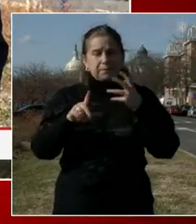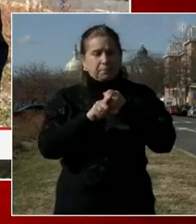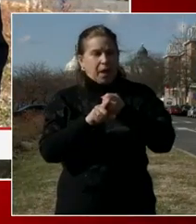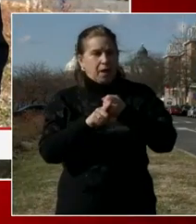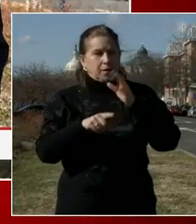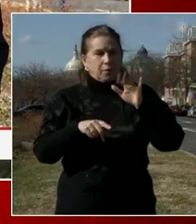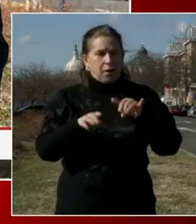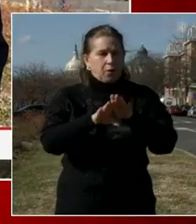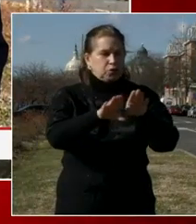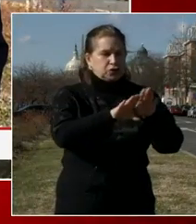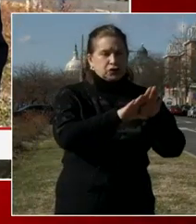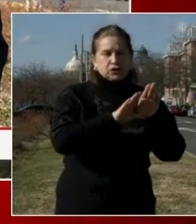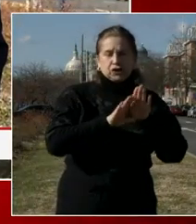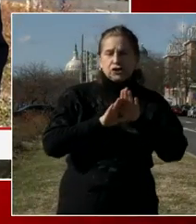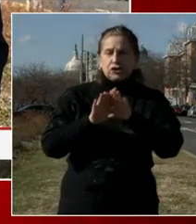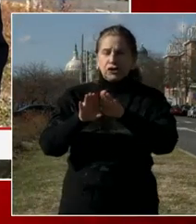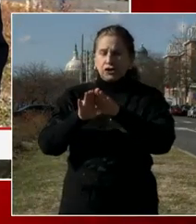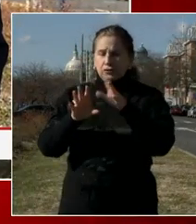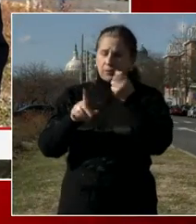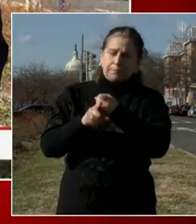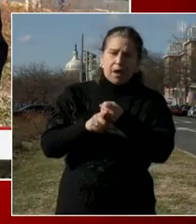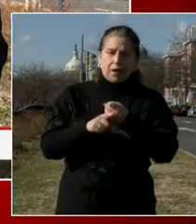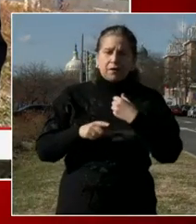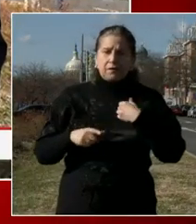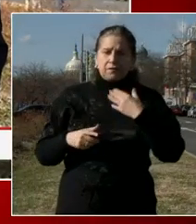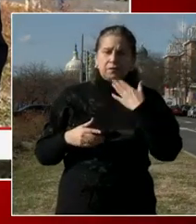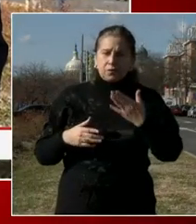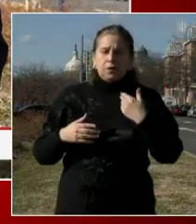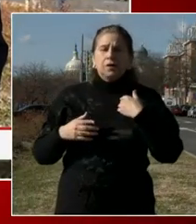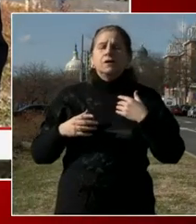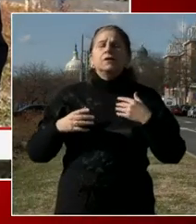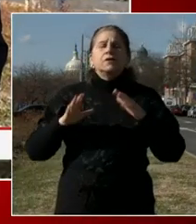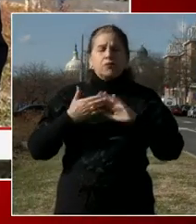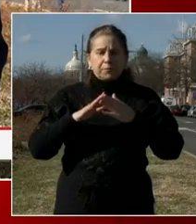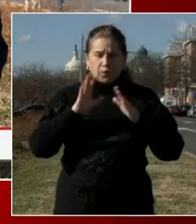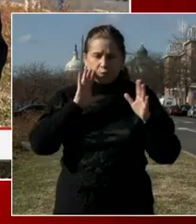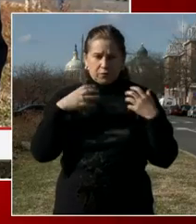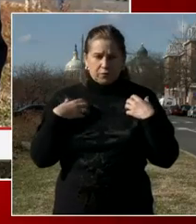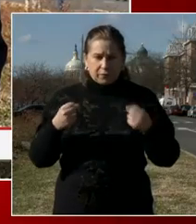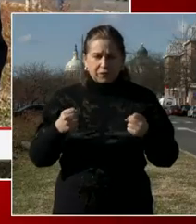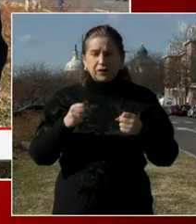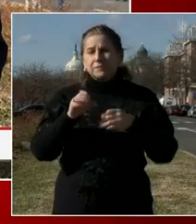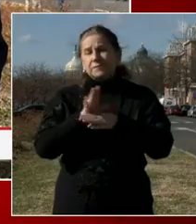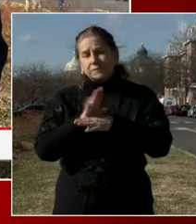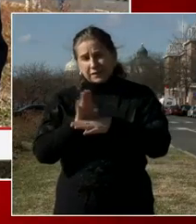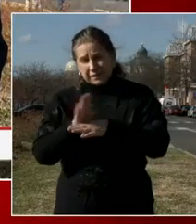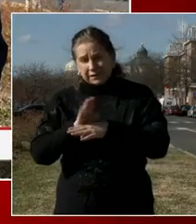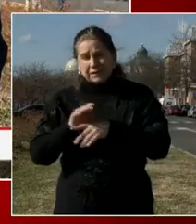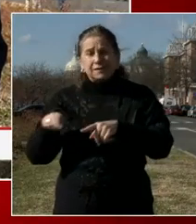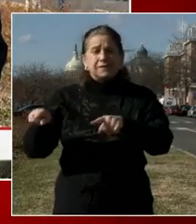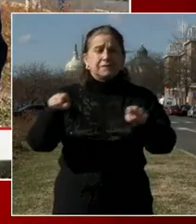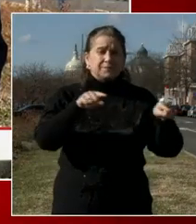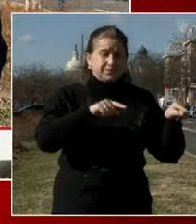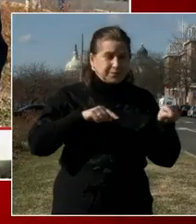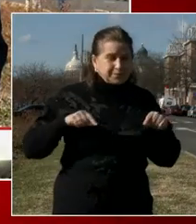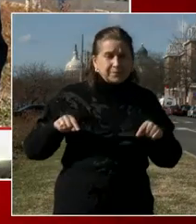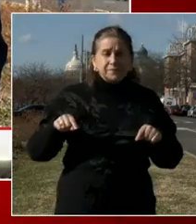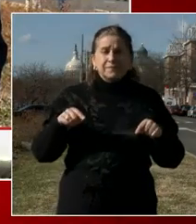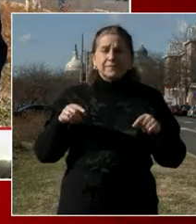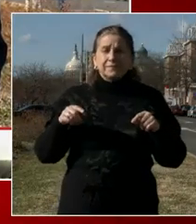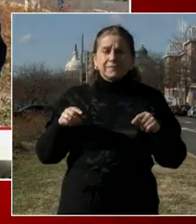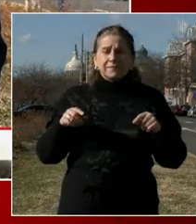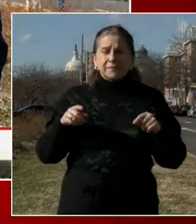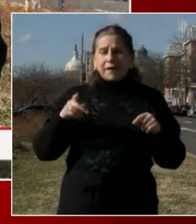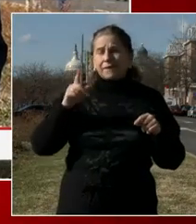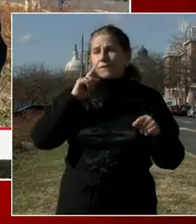And I'm so grateful to the resiliency of our community for our businesses. Folks like Mike Brand at the Penn Quarter Sports